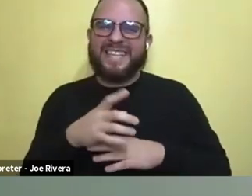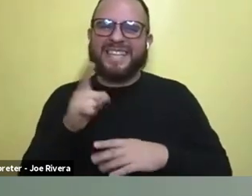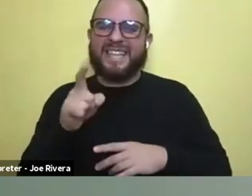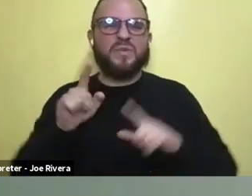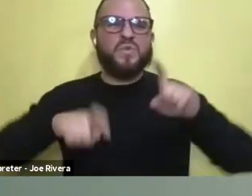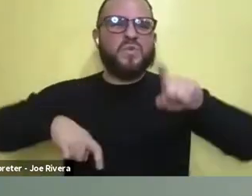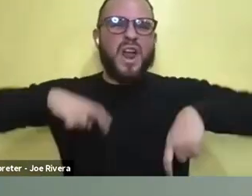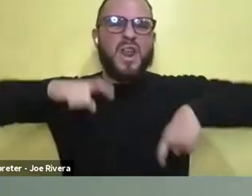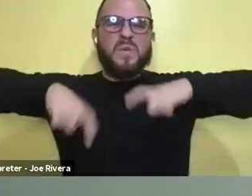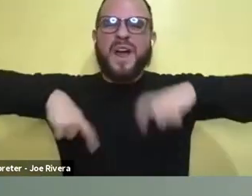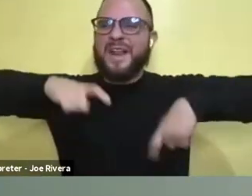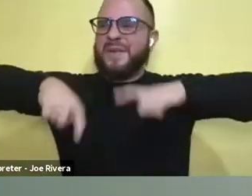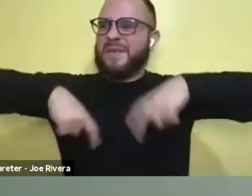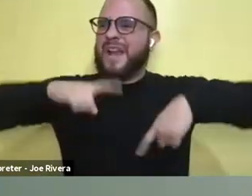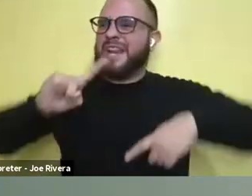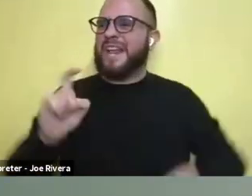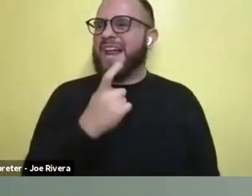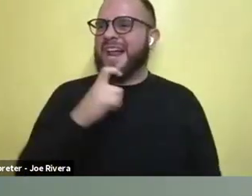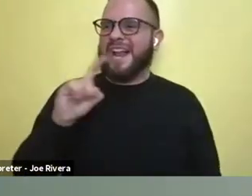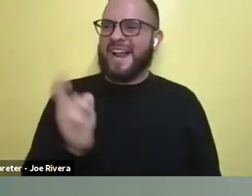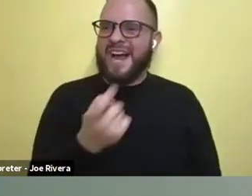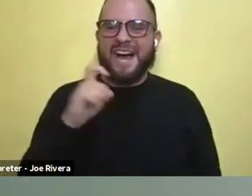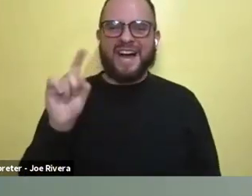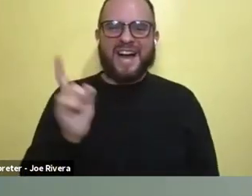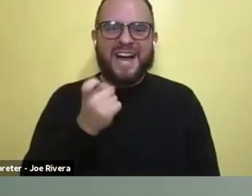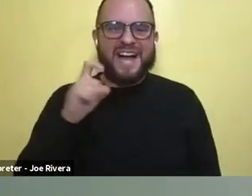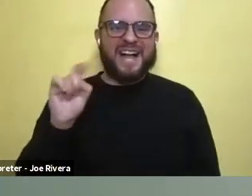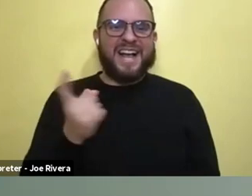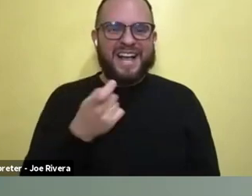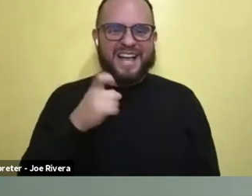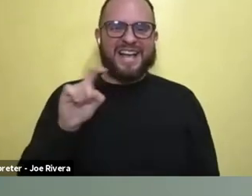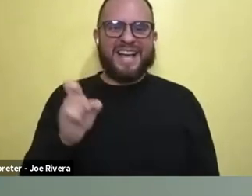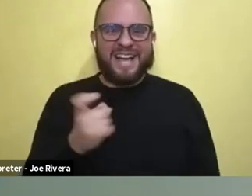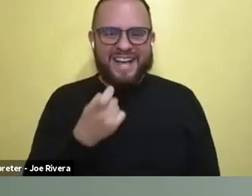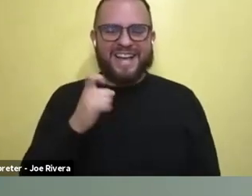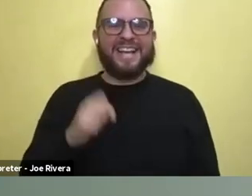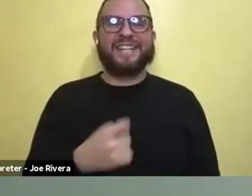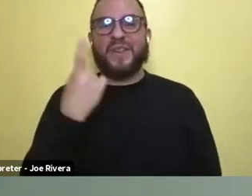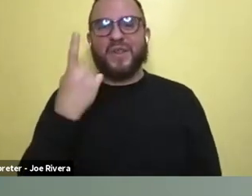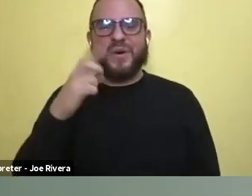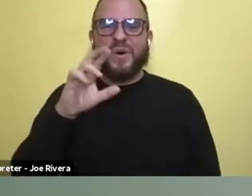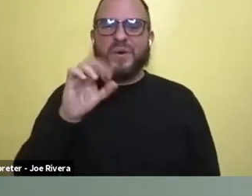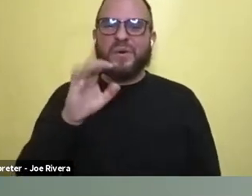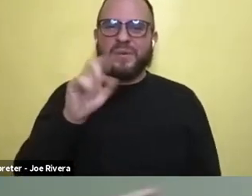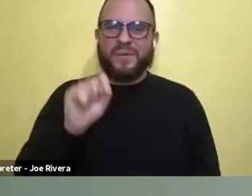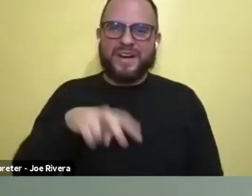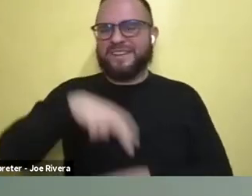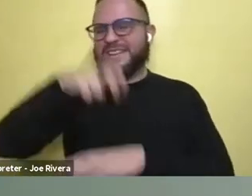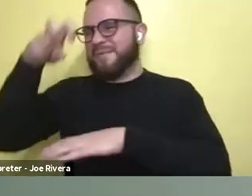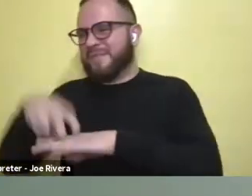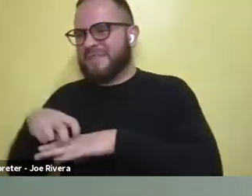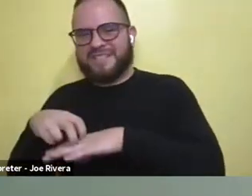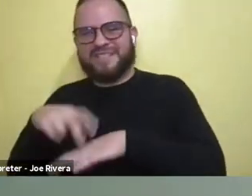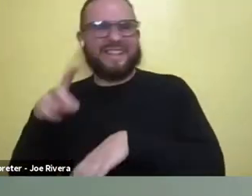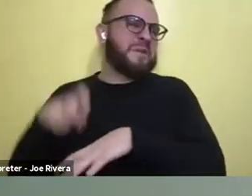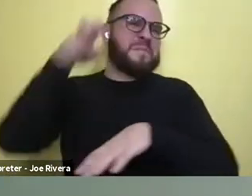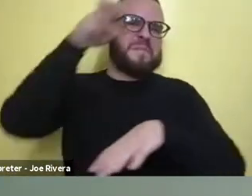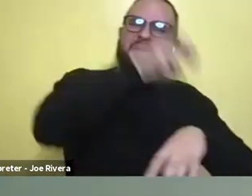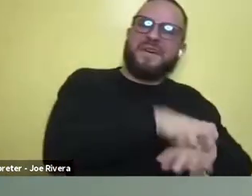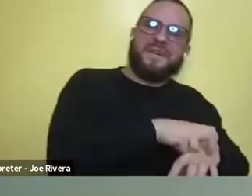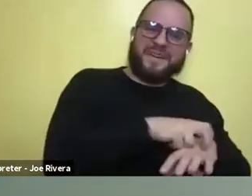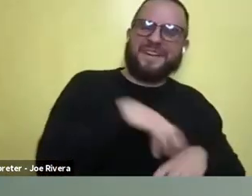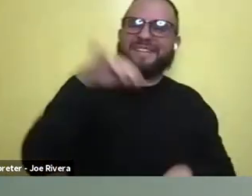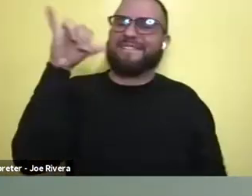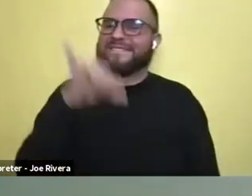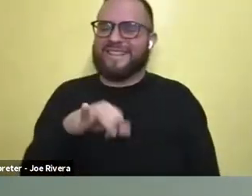around in circles, just going crazy, you know, when one robot jumps over here and then they jump over there. That